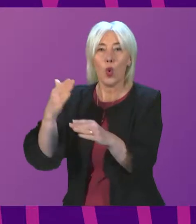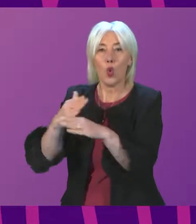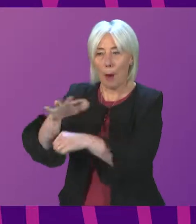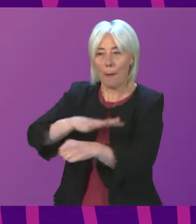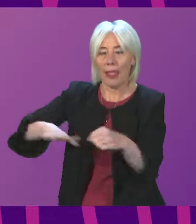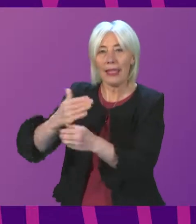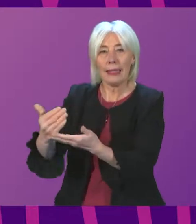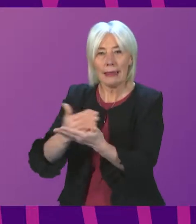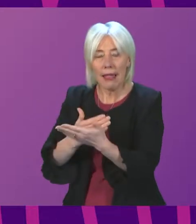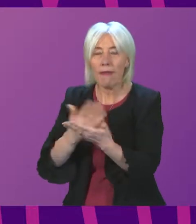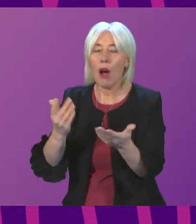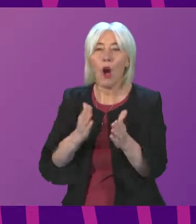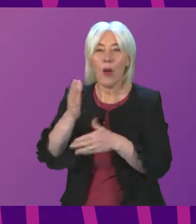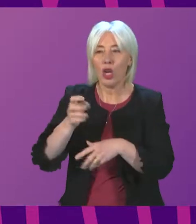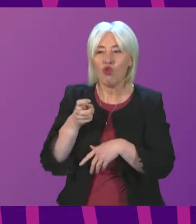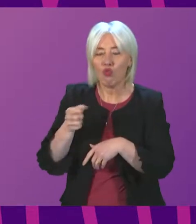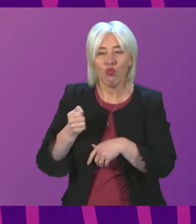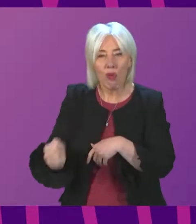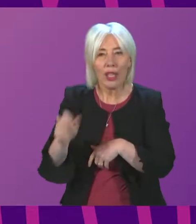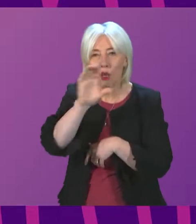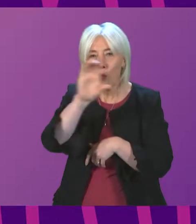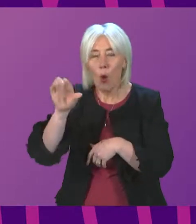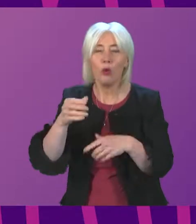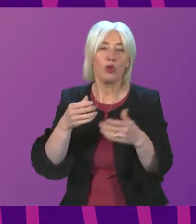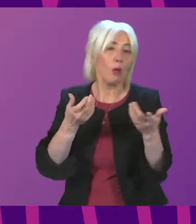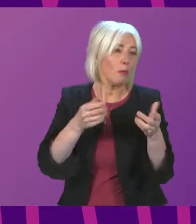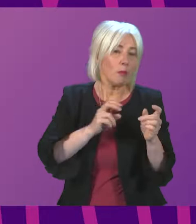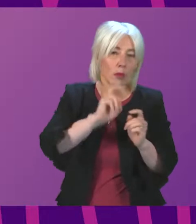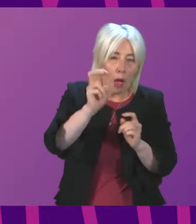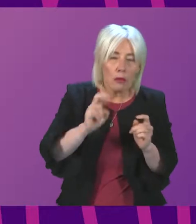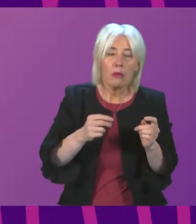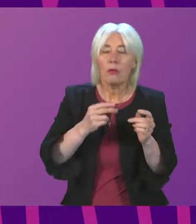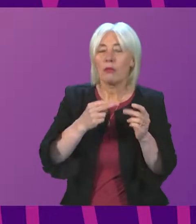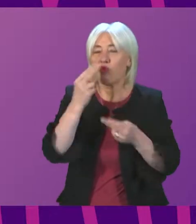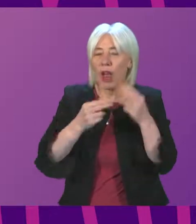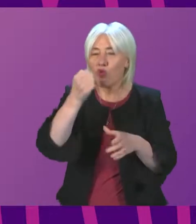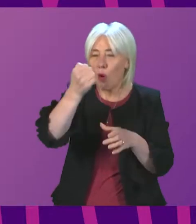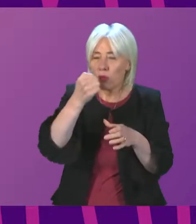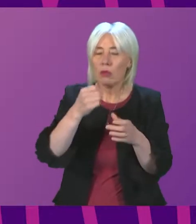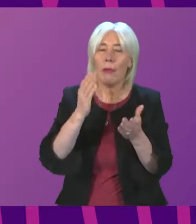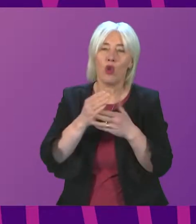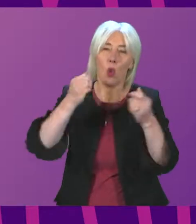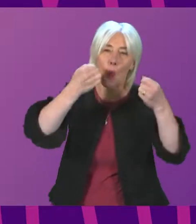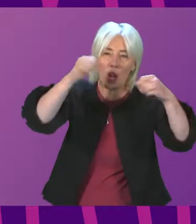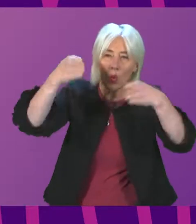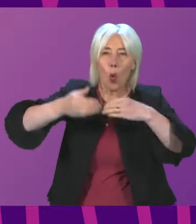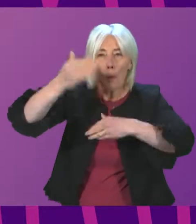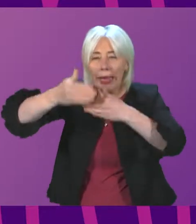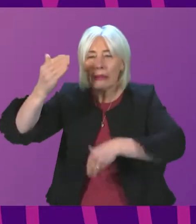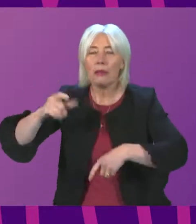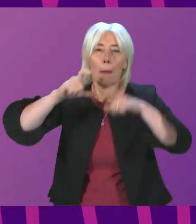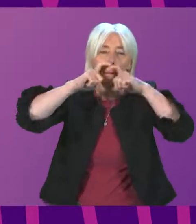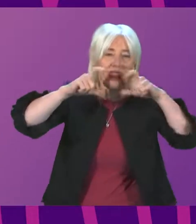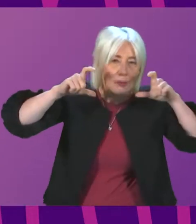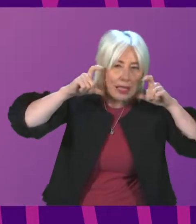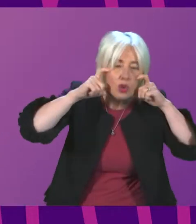Wear face coverings on public transport in shops and when moving about in hospitality, keep windows open if possible when meeting indoors